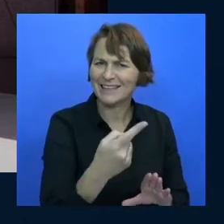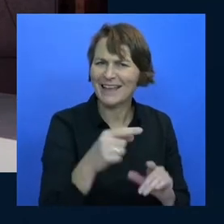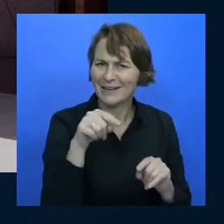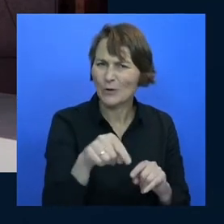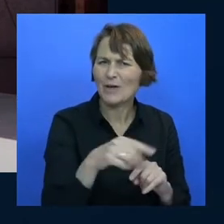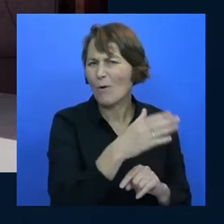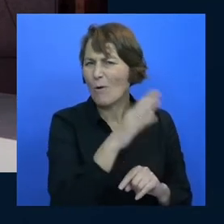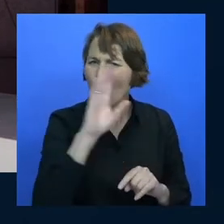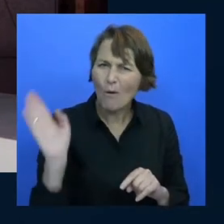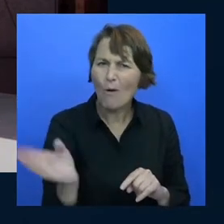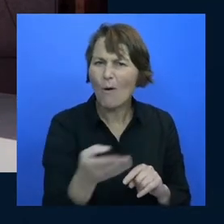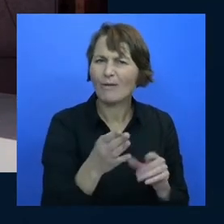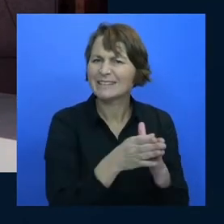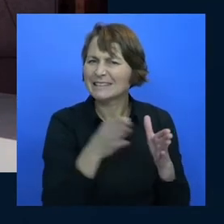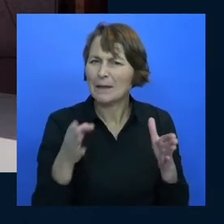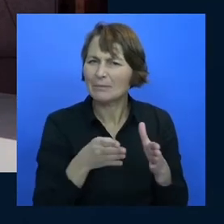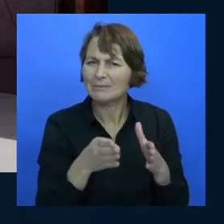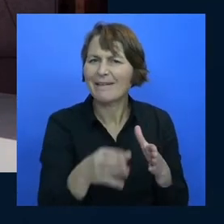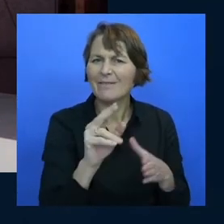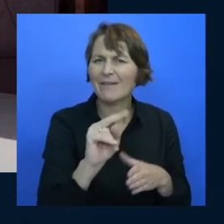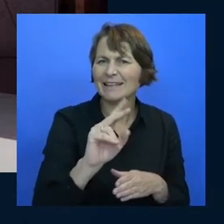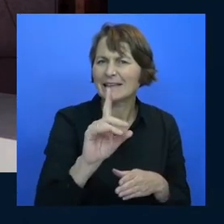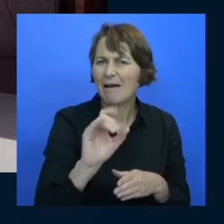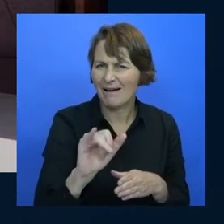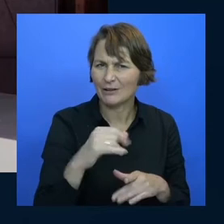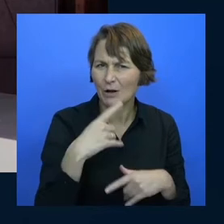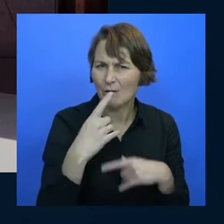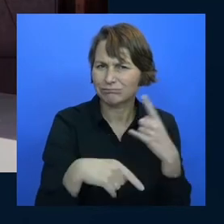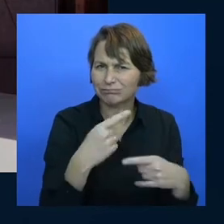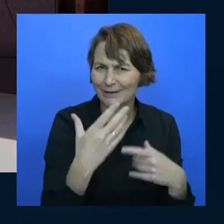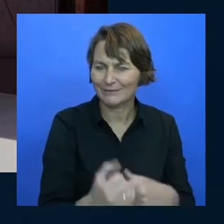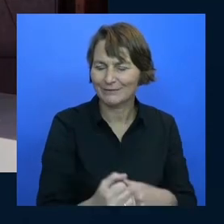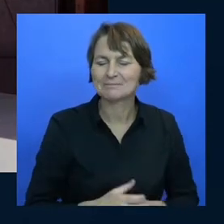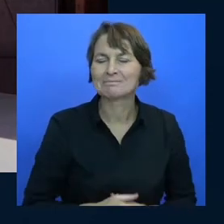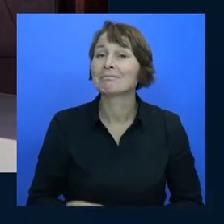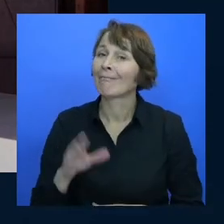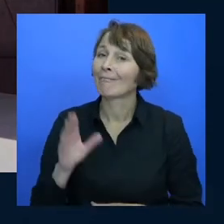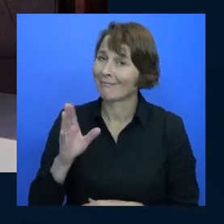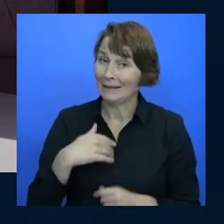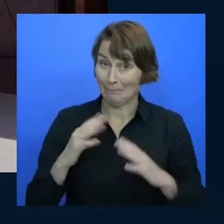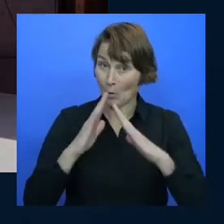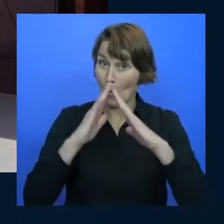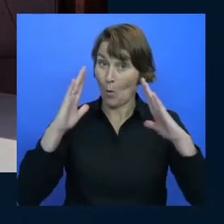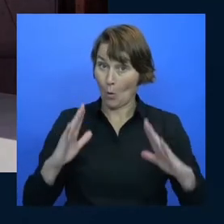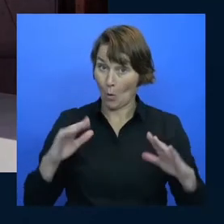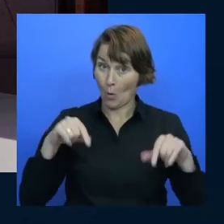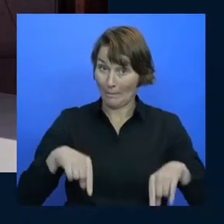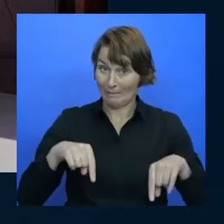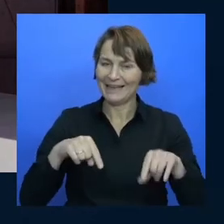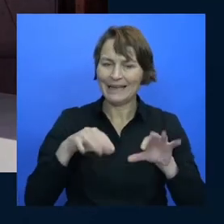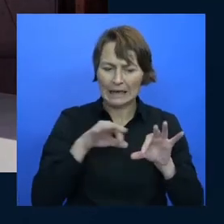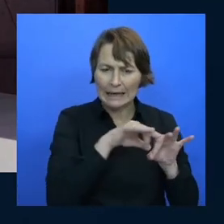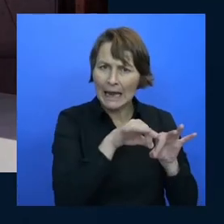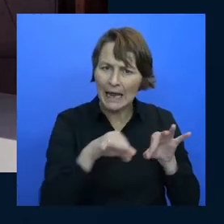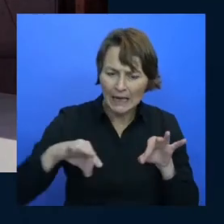running can you tell a little bit about that well so I have a fairly complicated home network of some level of